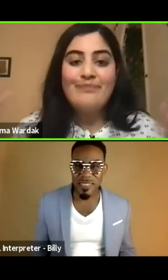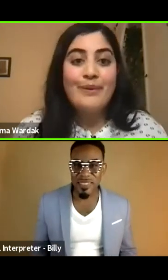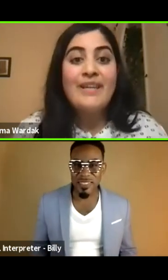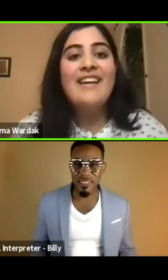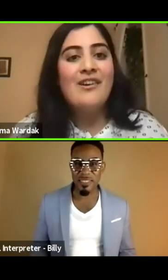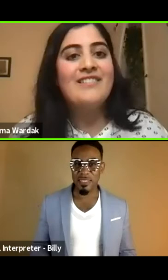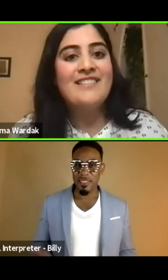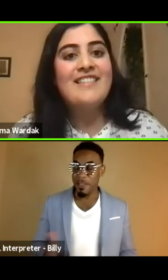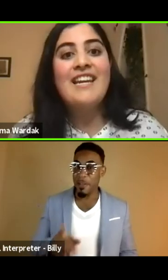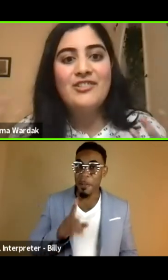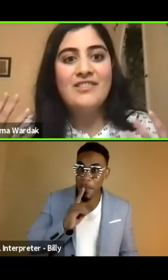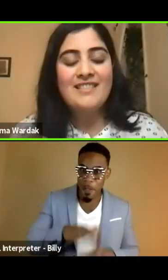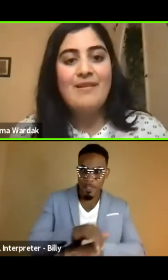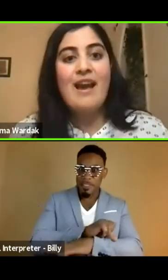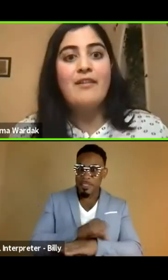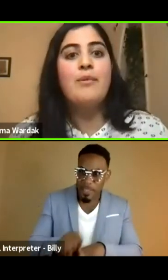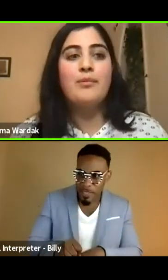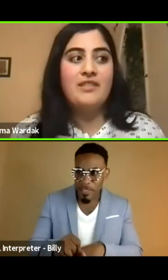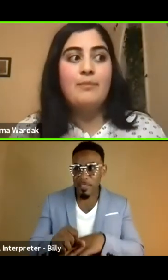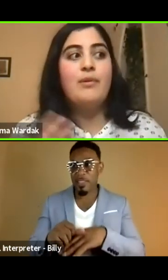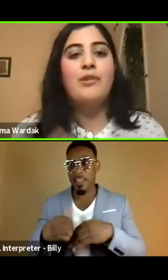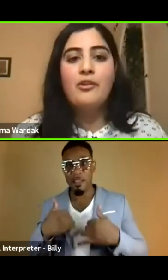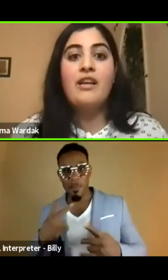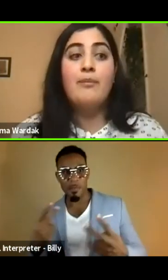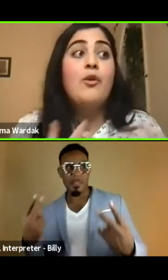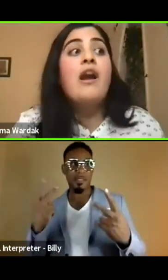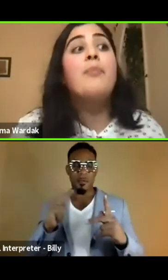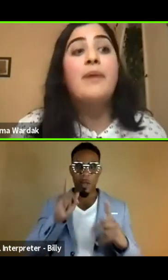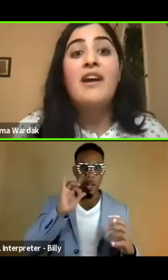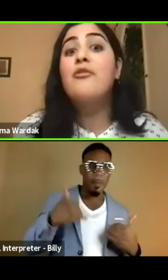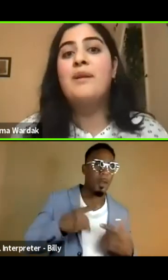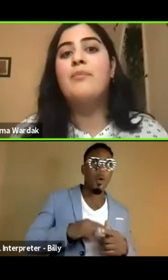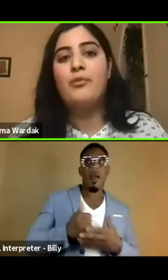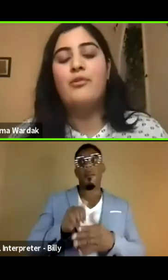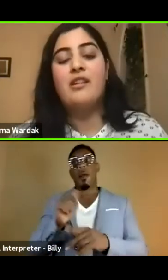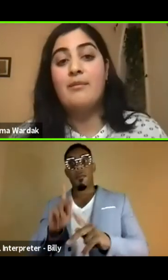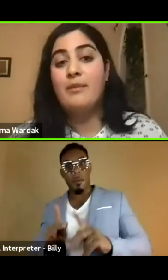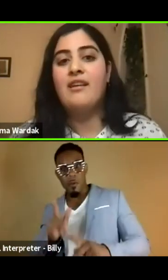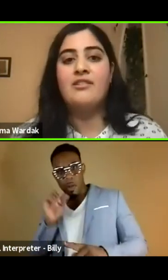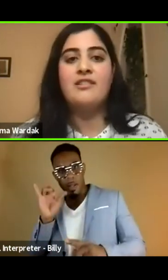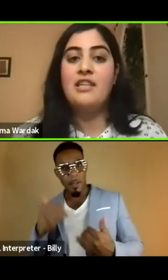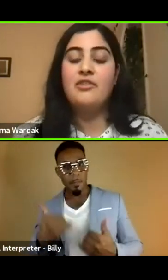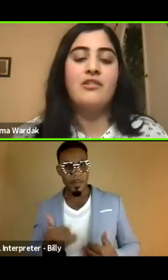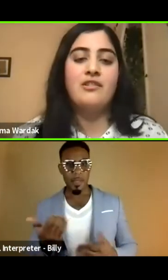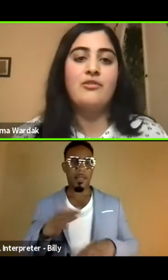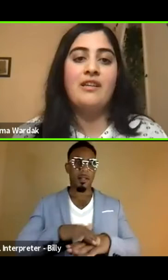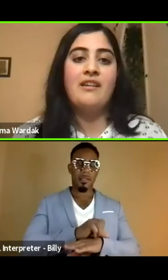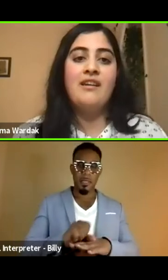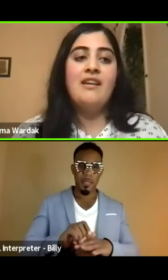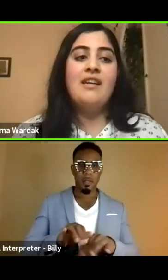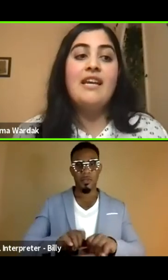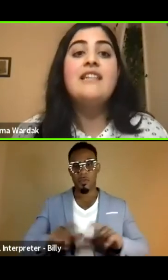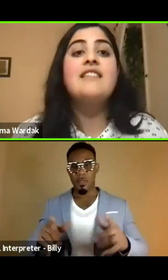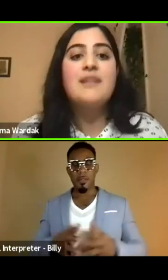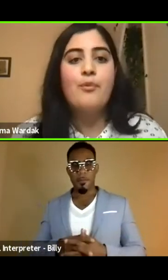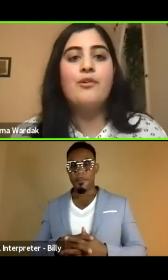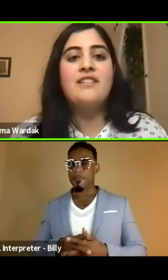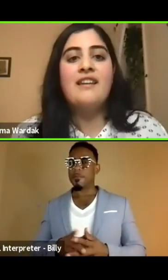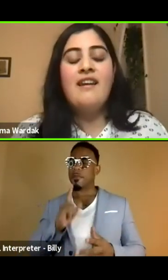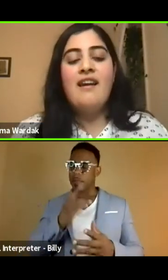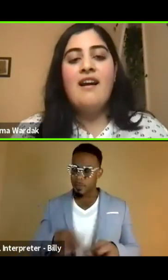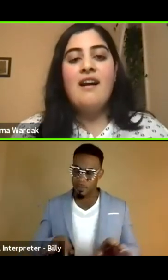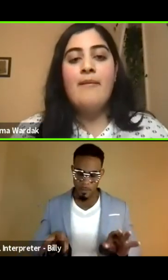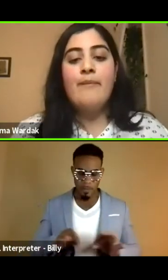being on stage and having people see people that look like me or helping other people who look like me get on stage or on screen is